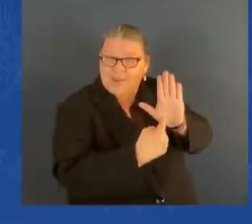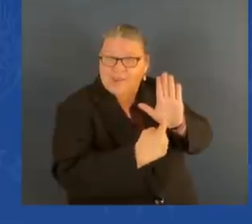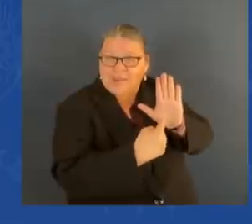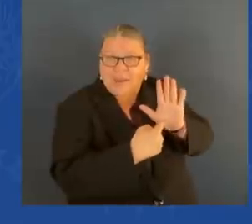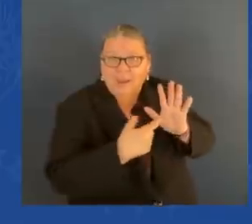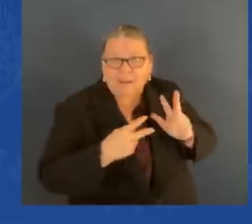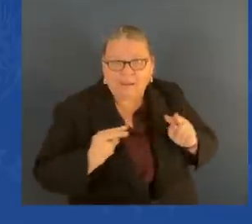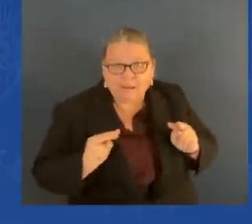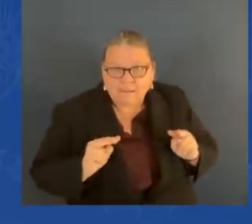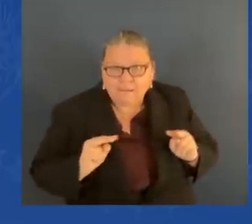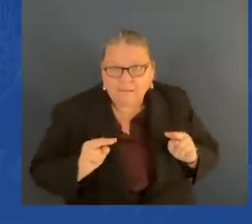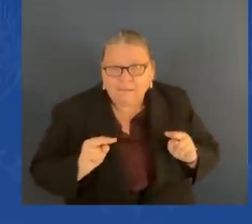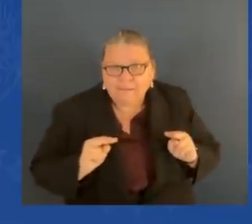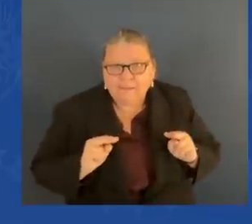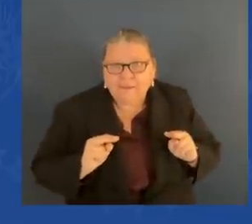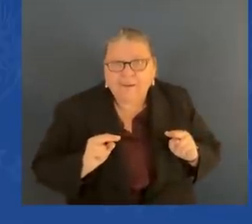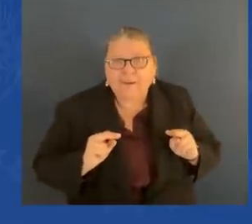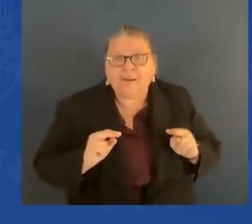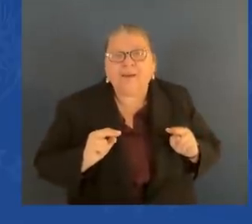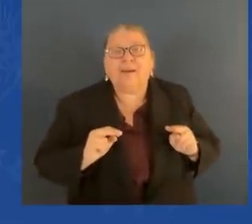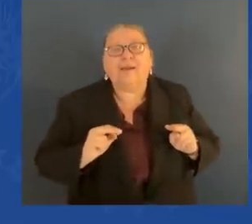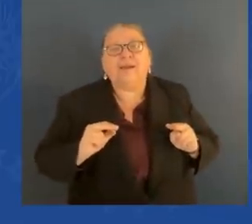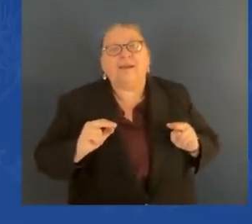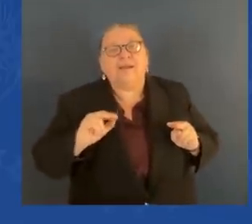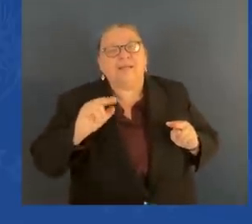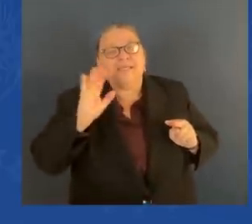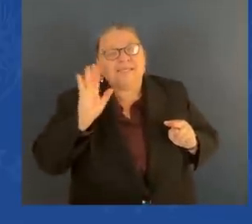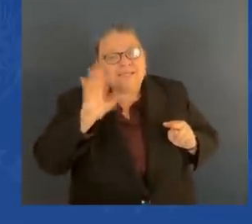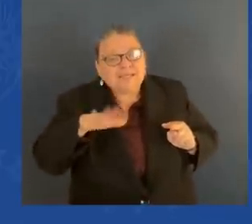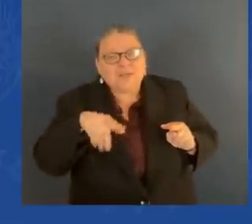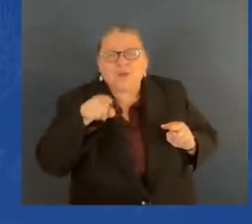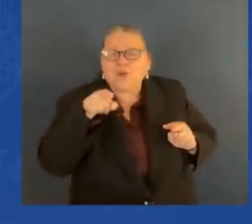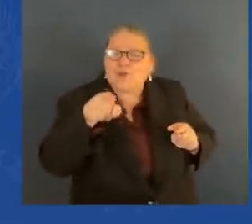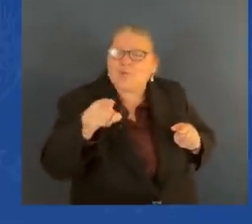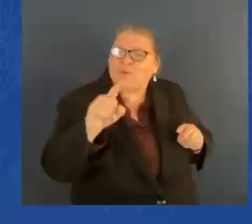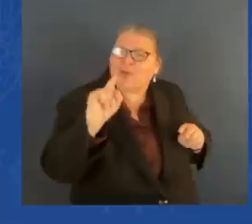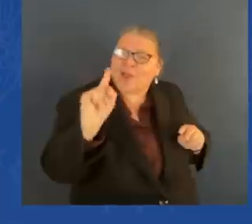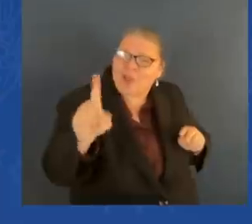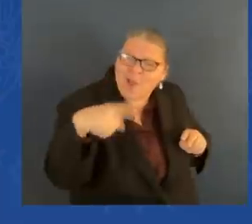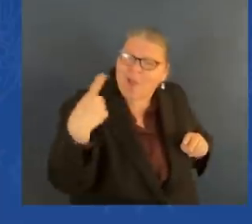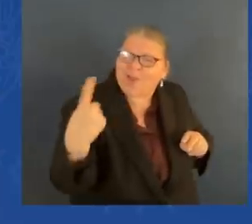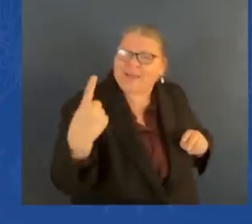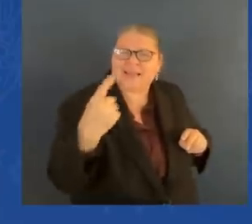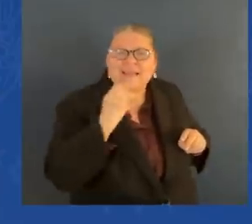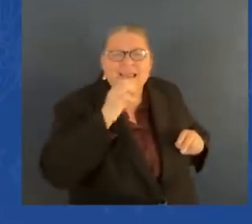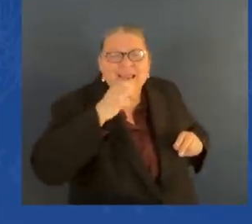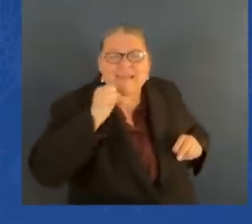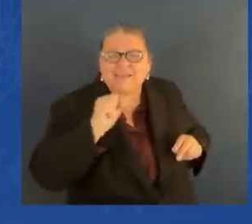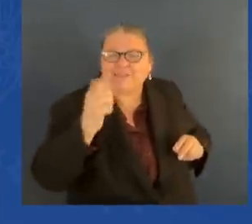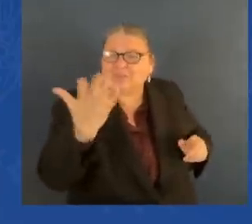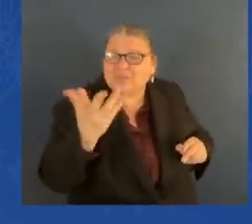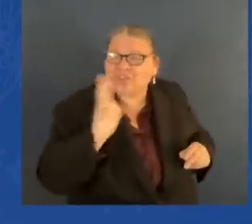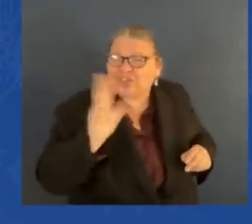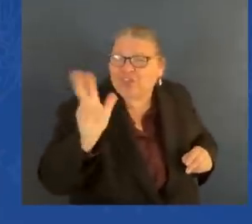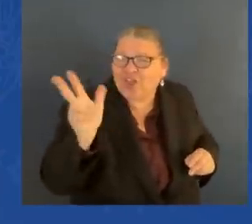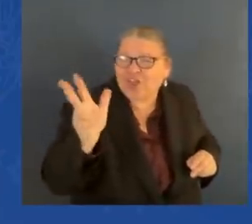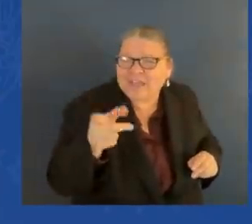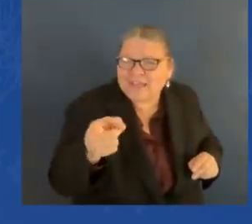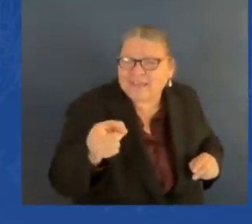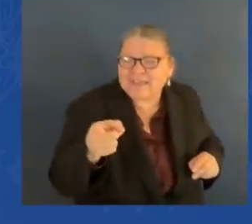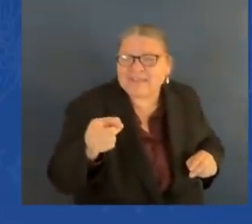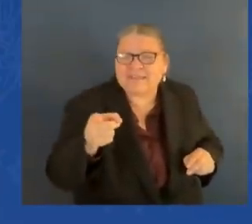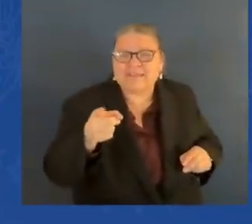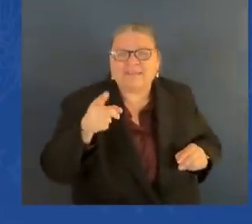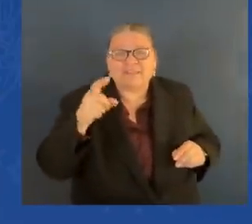And he said, you only have to be 30 to be sworn in. Then collect you whenever you want. You'll be 30 17